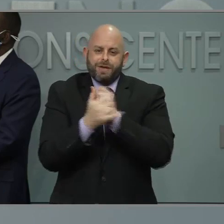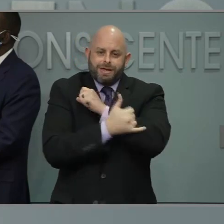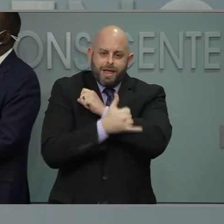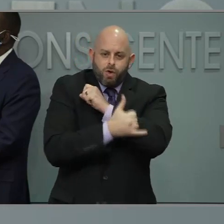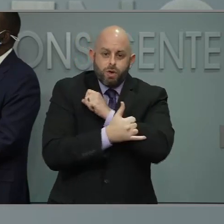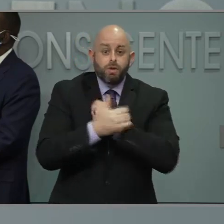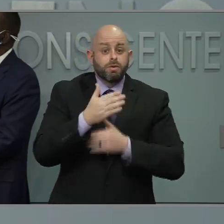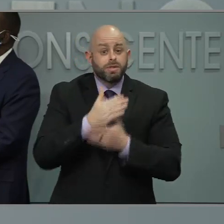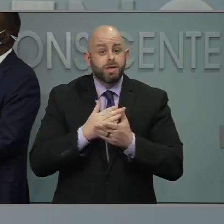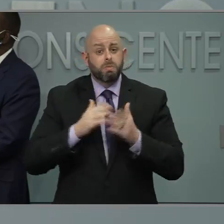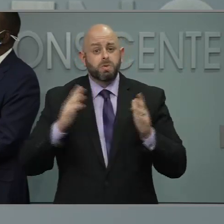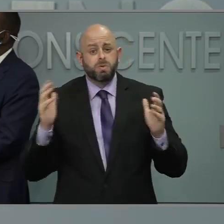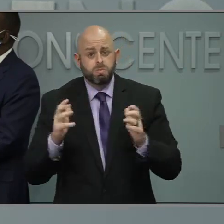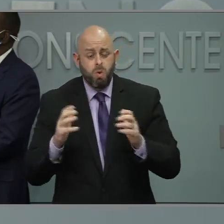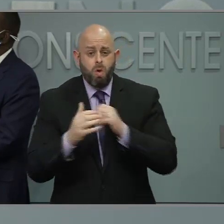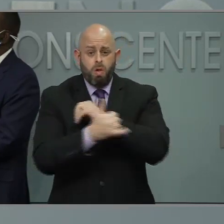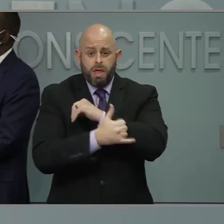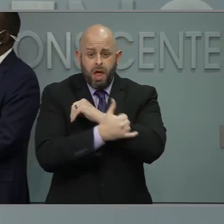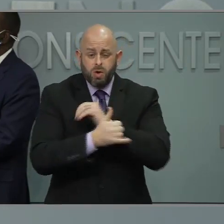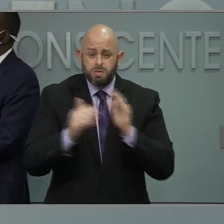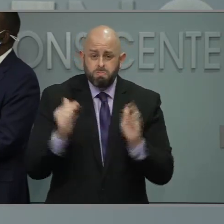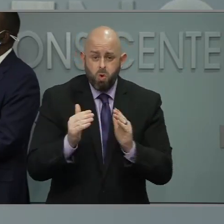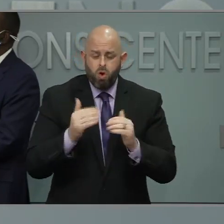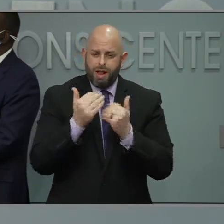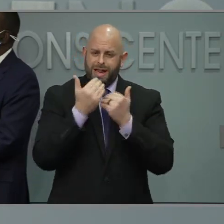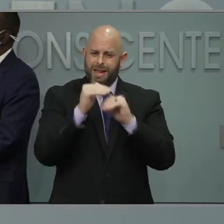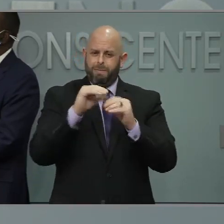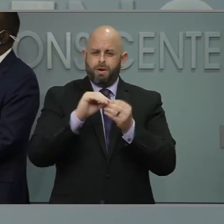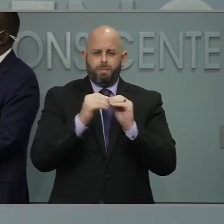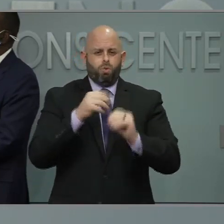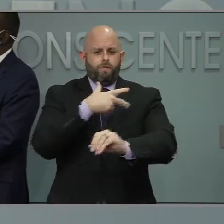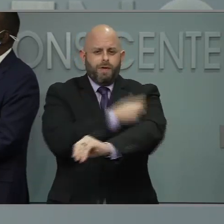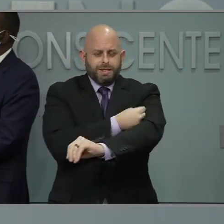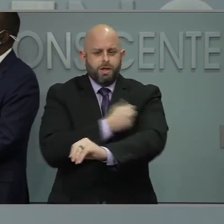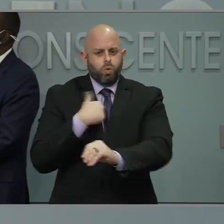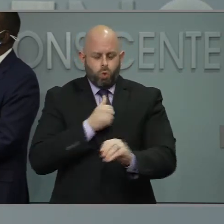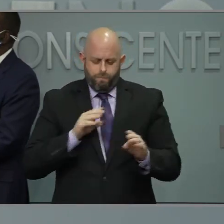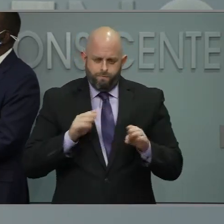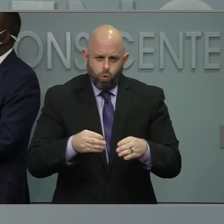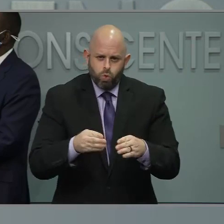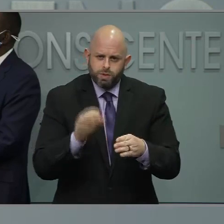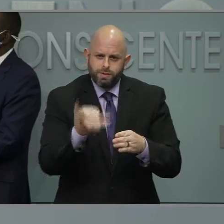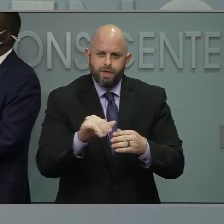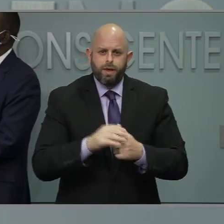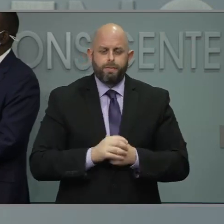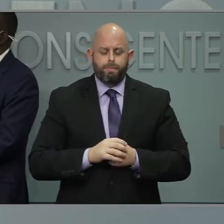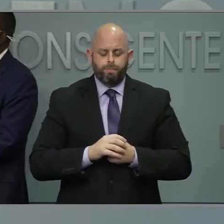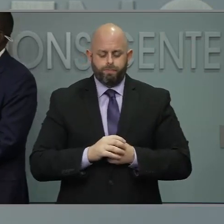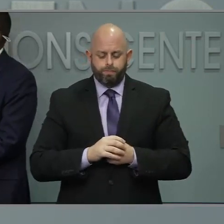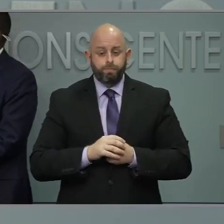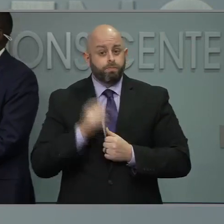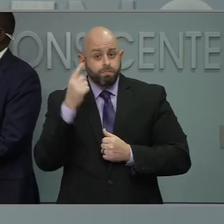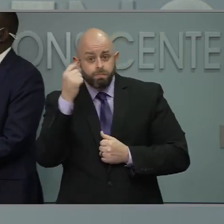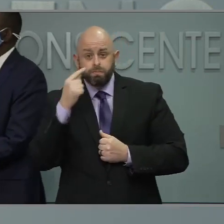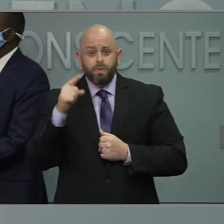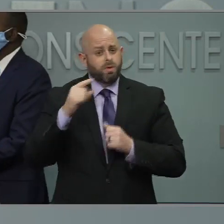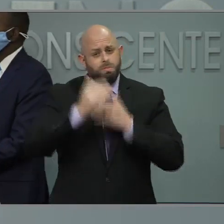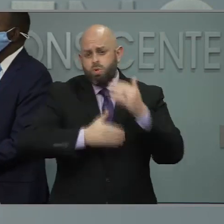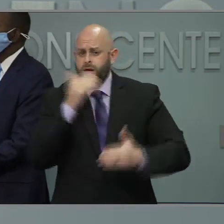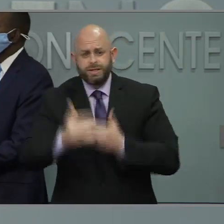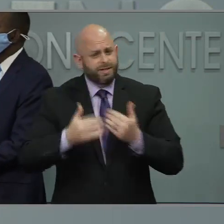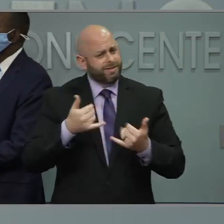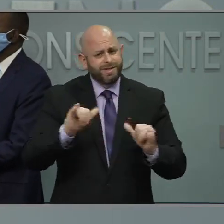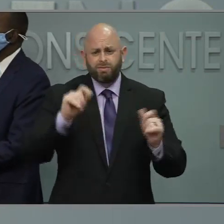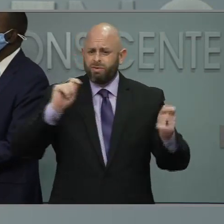counties that are getting just a limited number of doses. And, again, you know, we are all trying to work through this together. So we'll analyze this